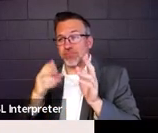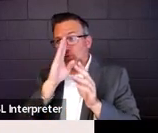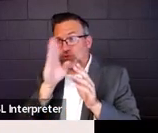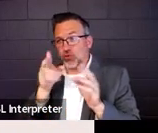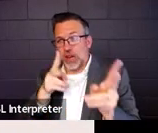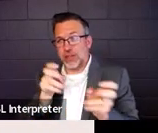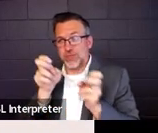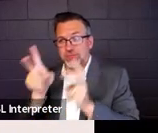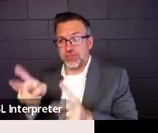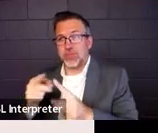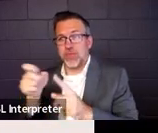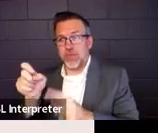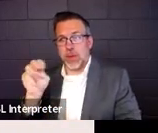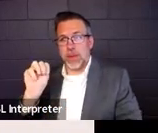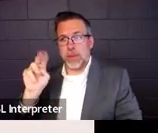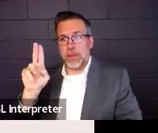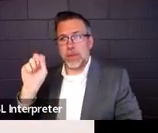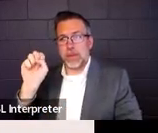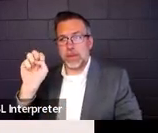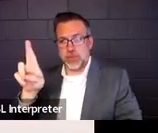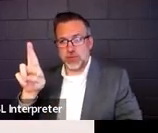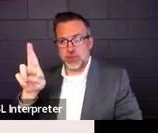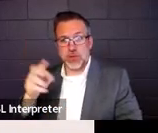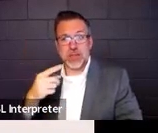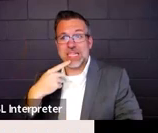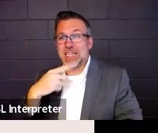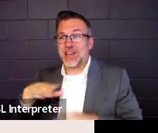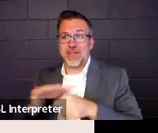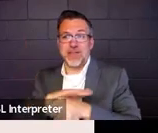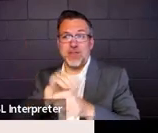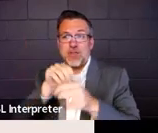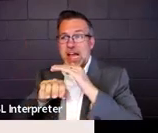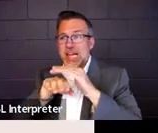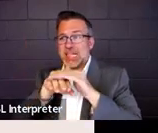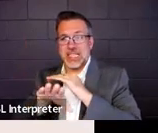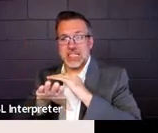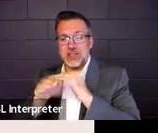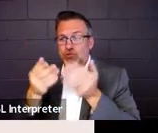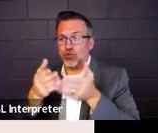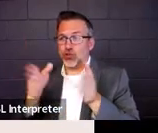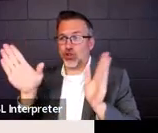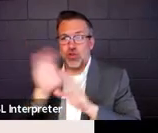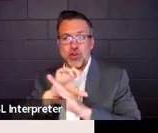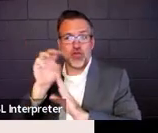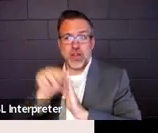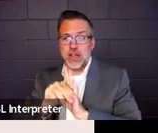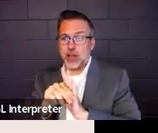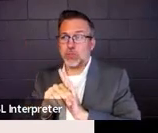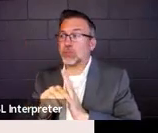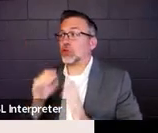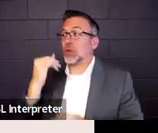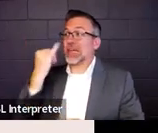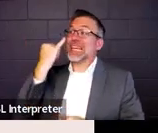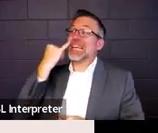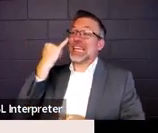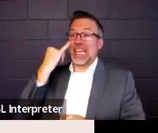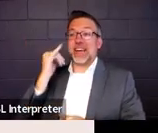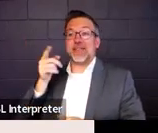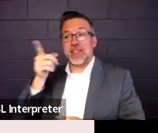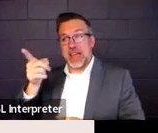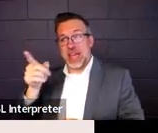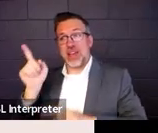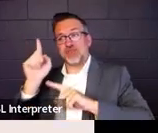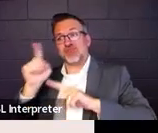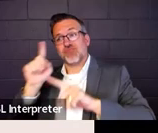Full access to general curriculum, so whatever they would have access to if they were on a full day, they would need